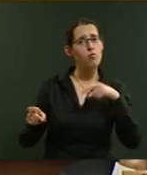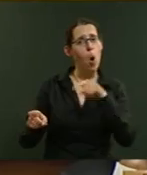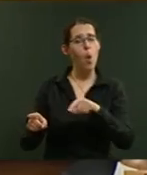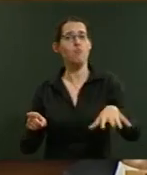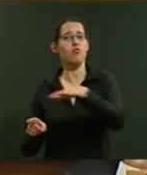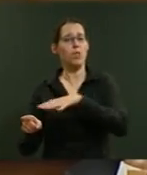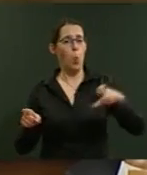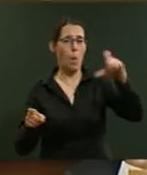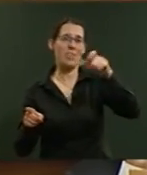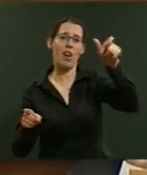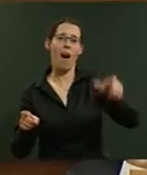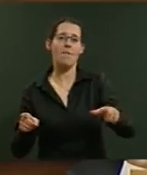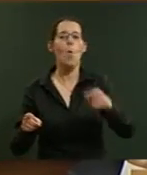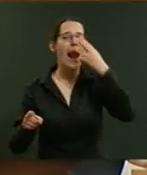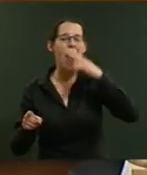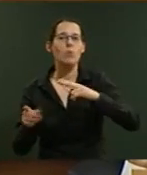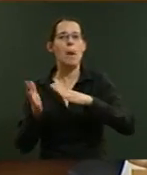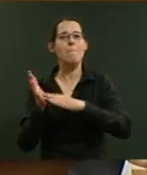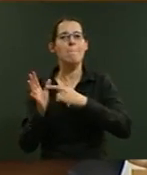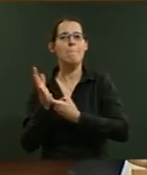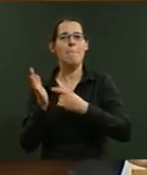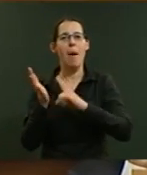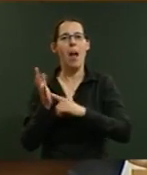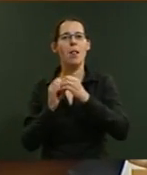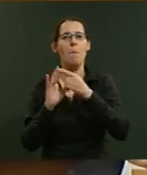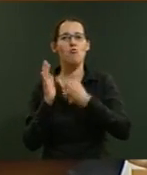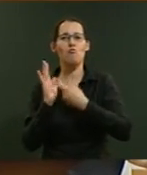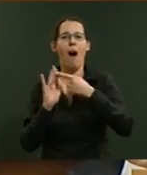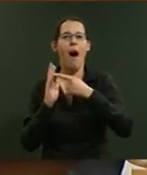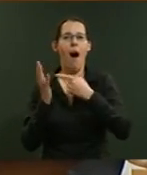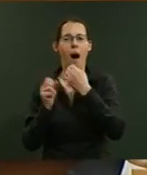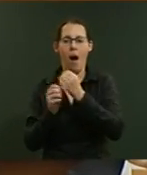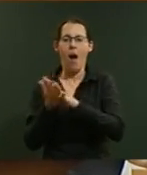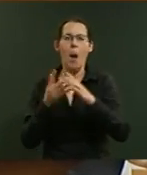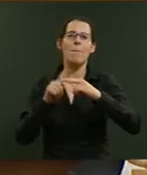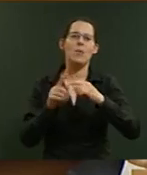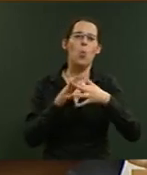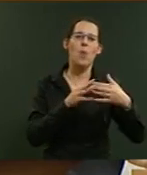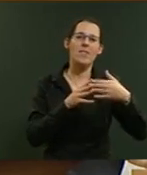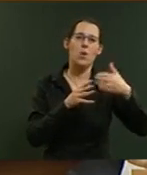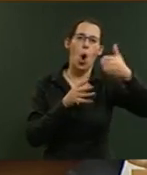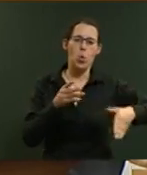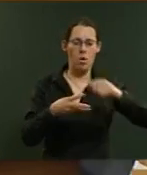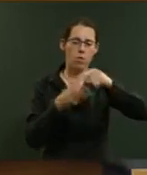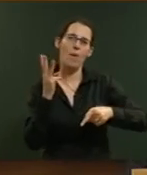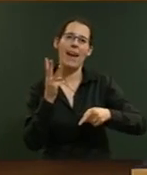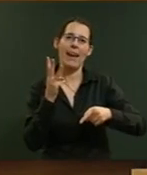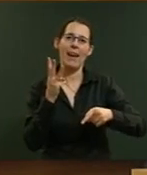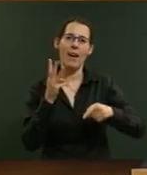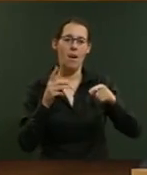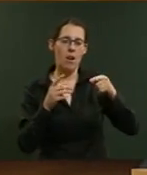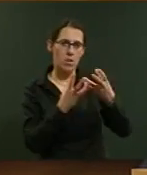Regional Commissioner for Nelson Marlborough and West Coast, and to have this role done by the Wellington Commissioner,